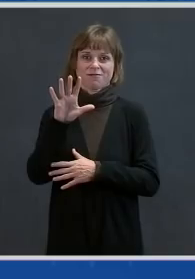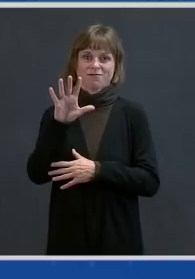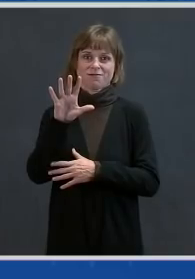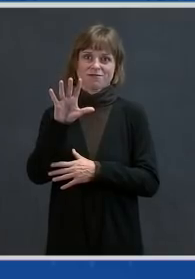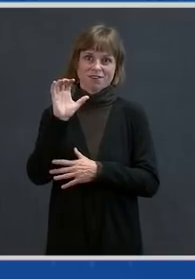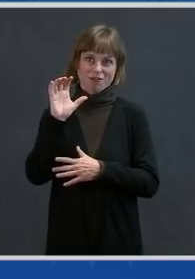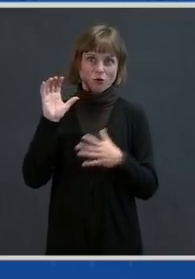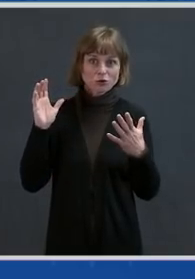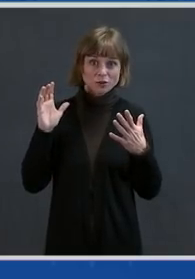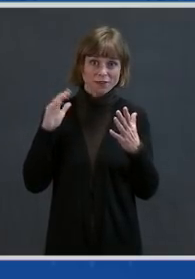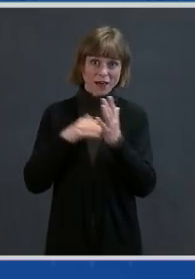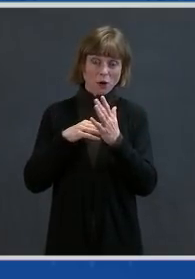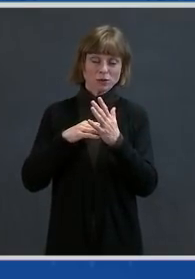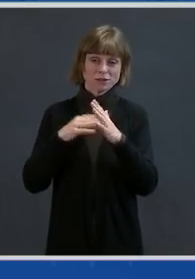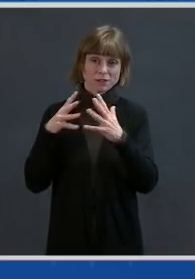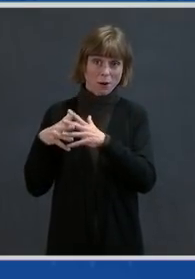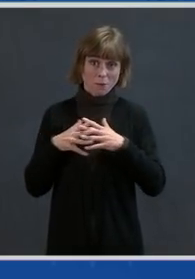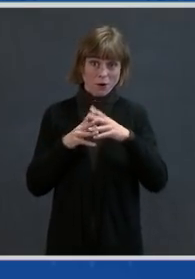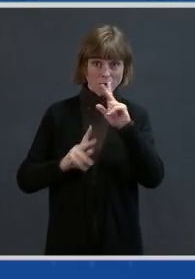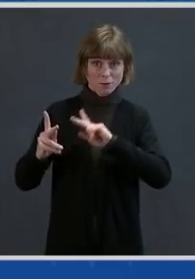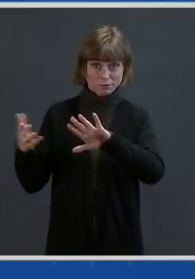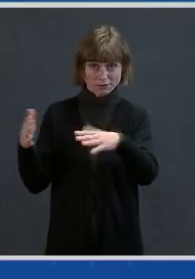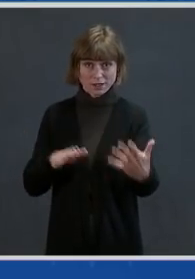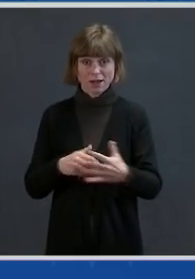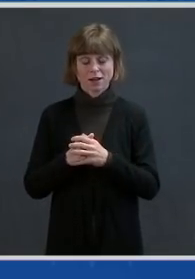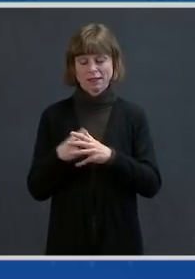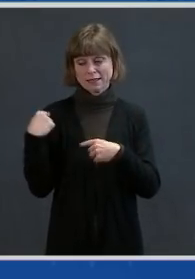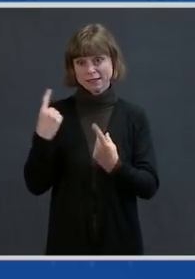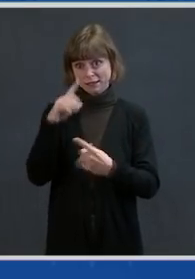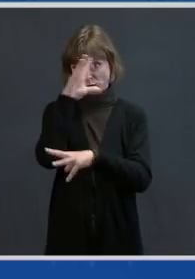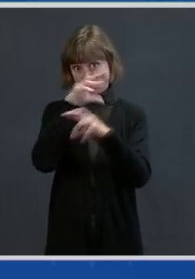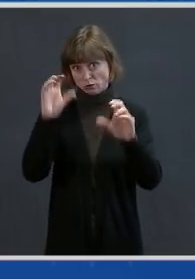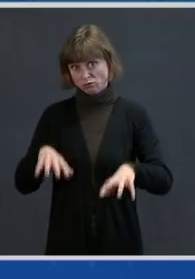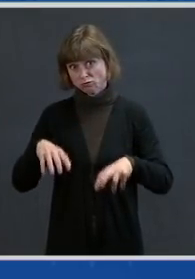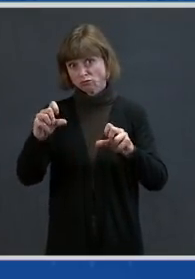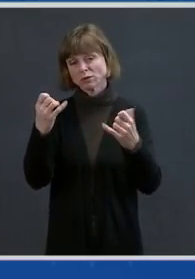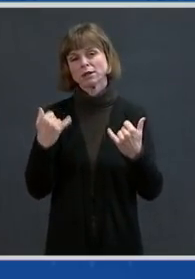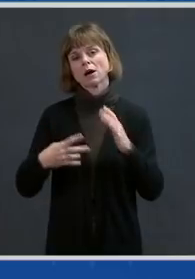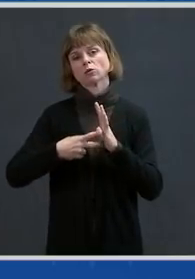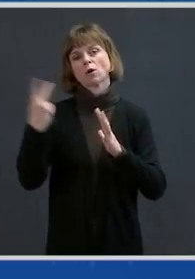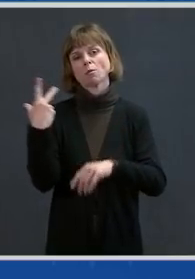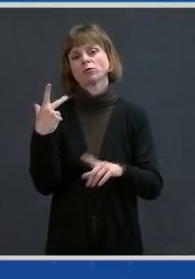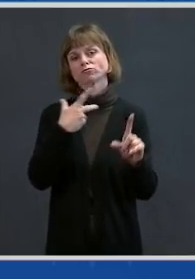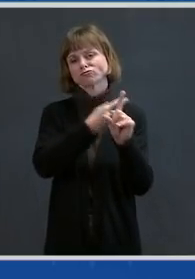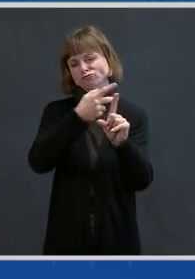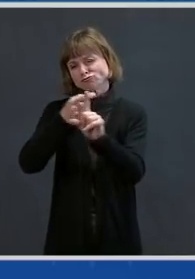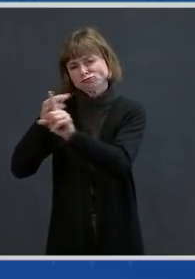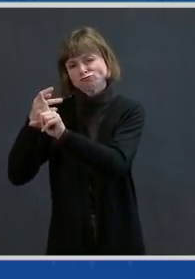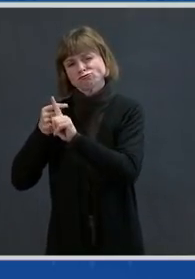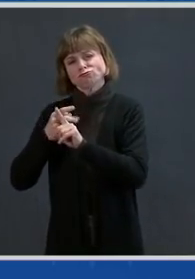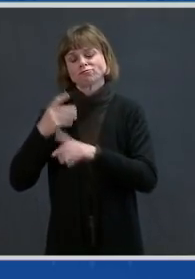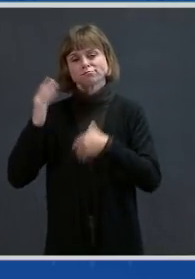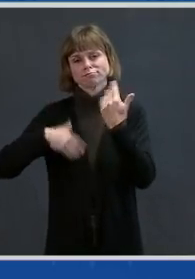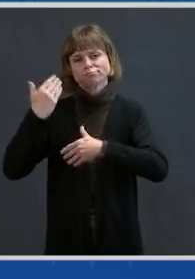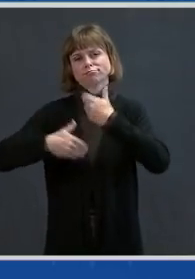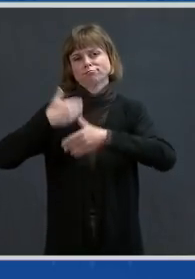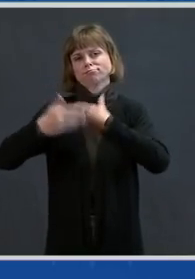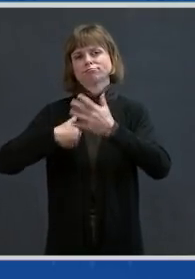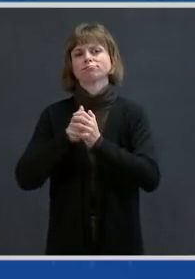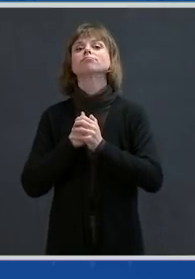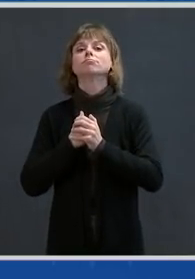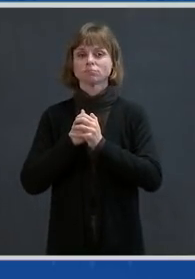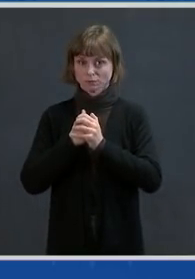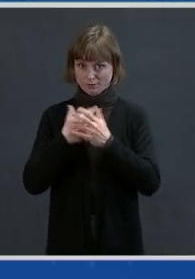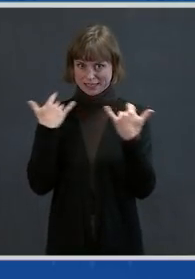In the time since the President has taken office, we've now doubled the pace of vaccinations and are rapidly on our way to vaccinating many of the